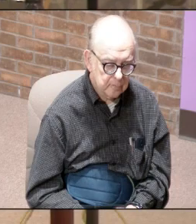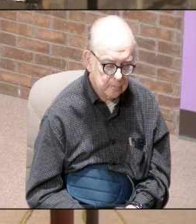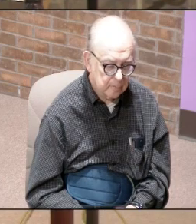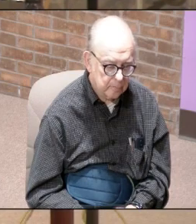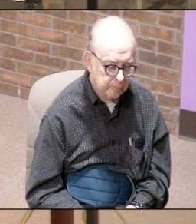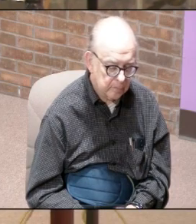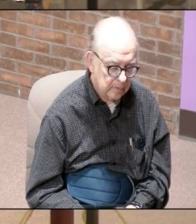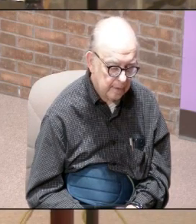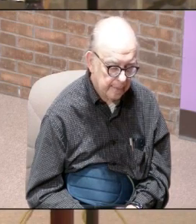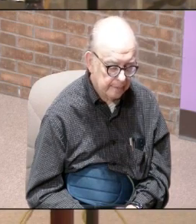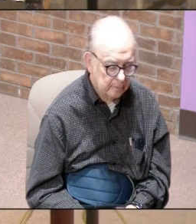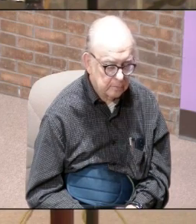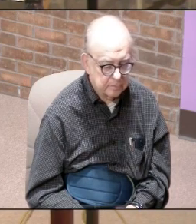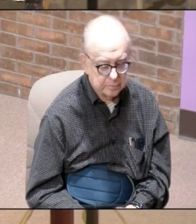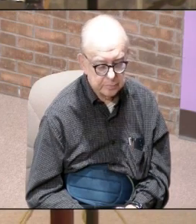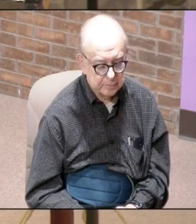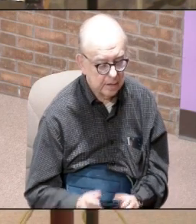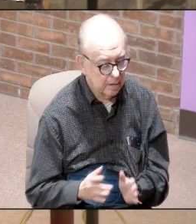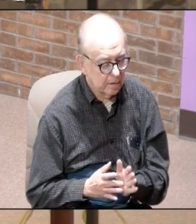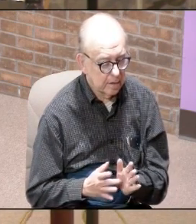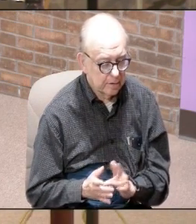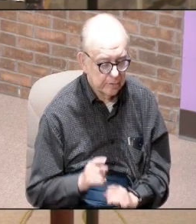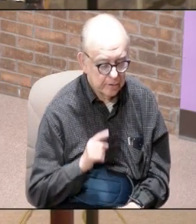and he said oh you of little faith